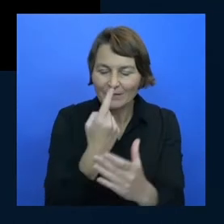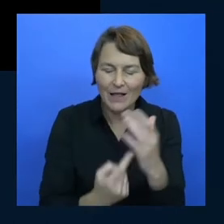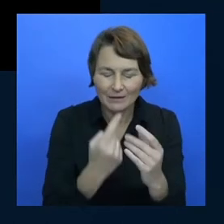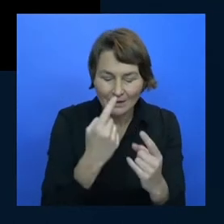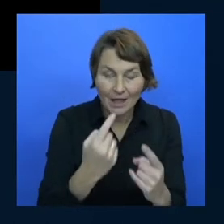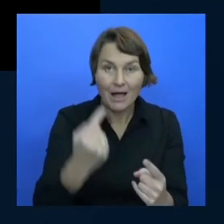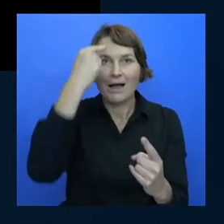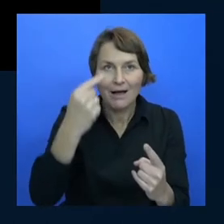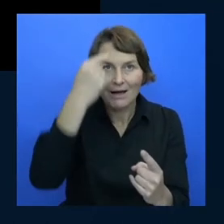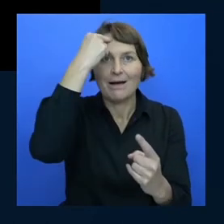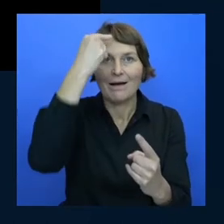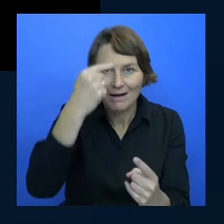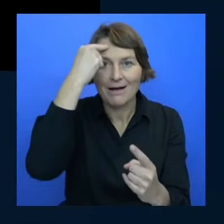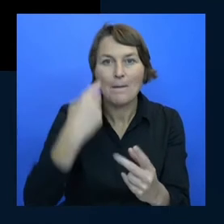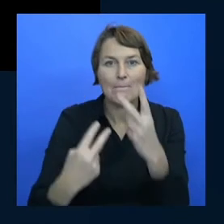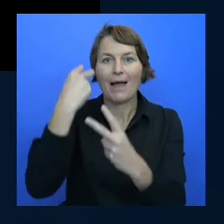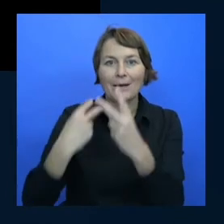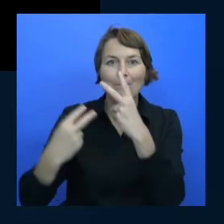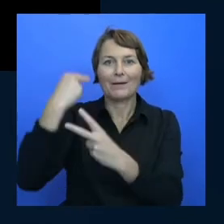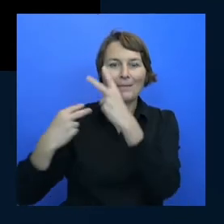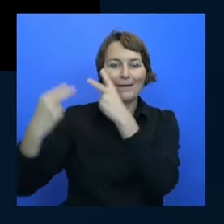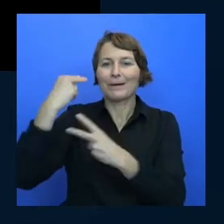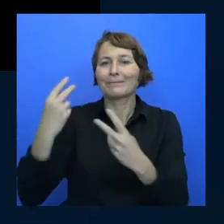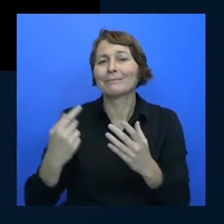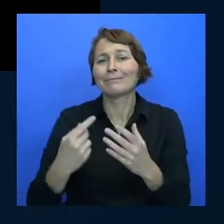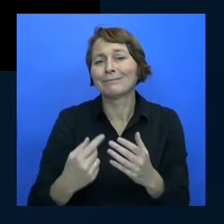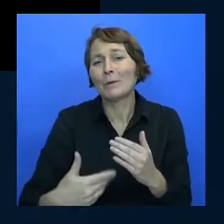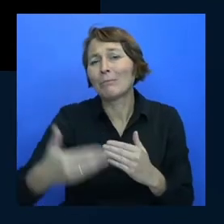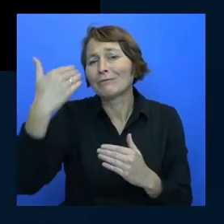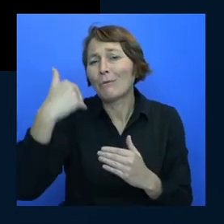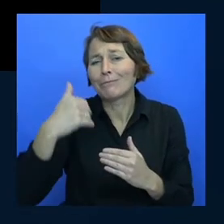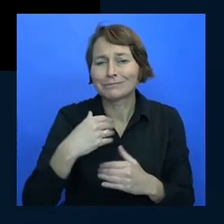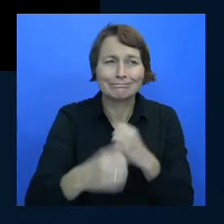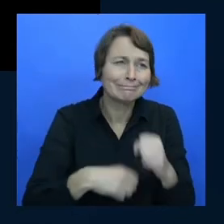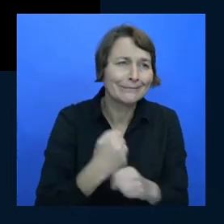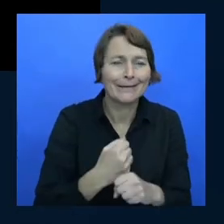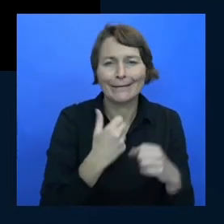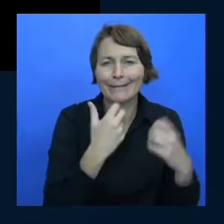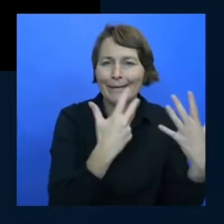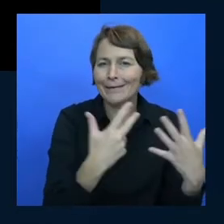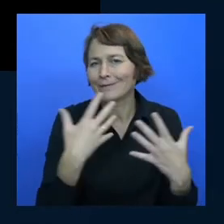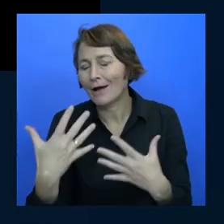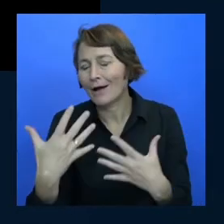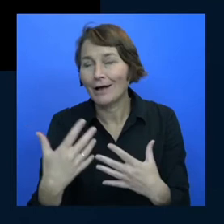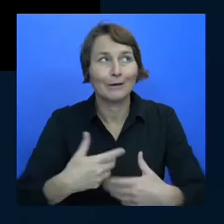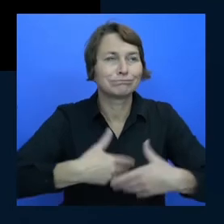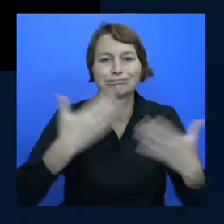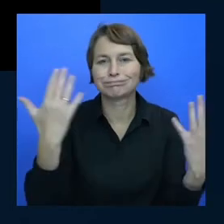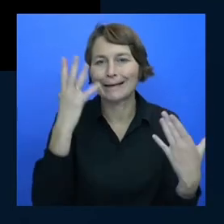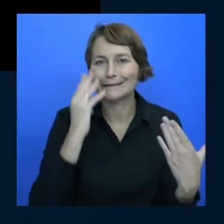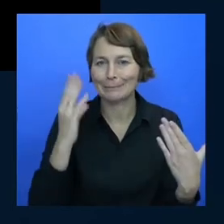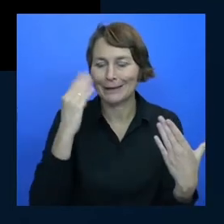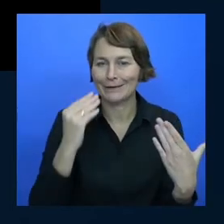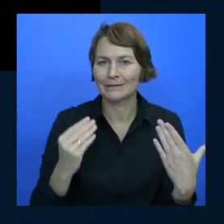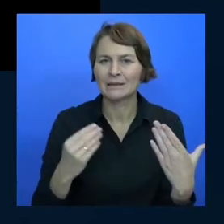let me tell you back in 85 when i you know like or whatever our experience was right you can't just